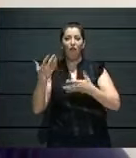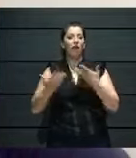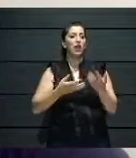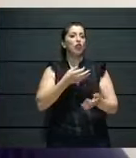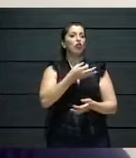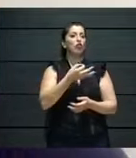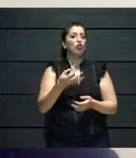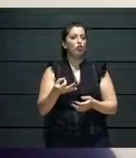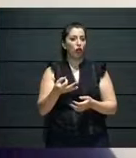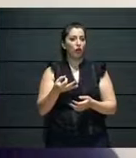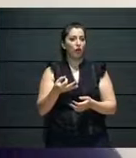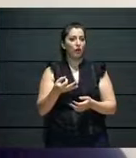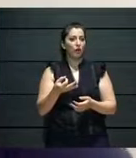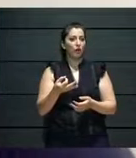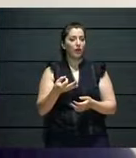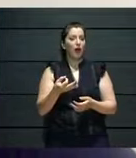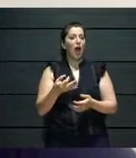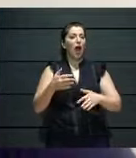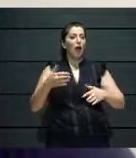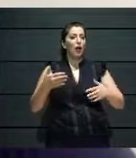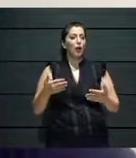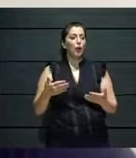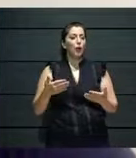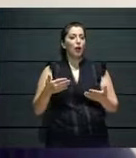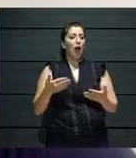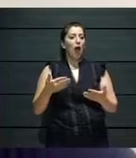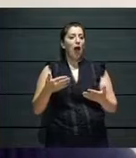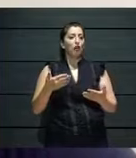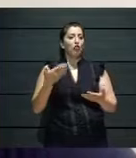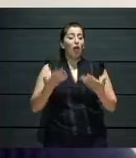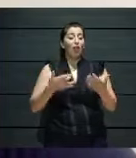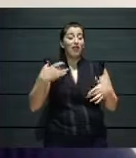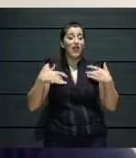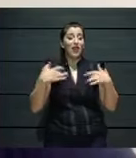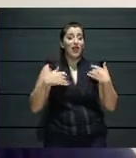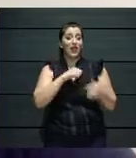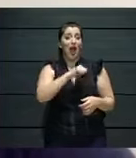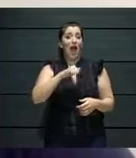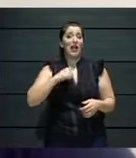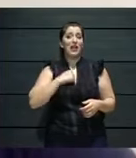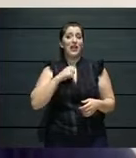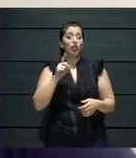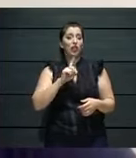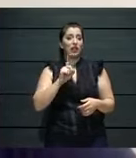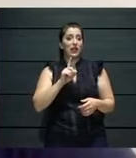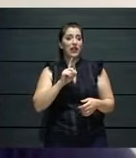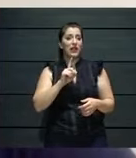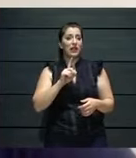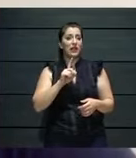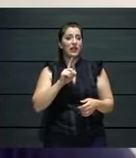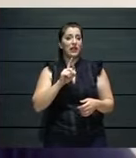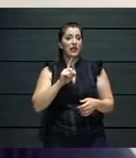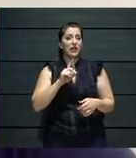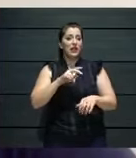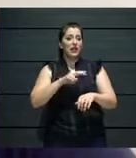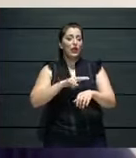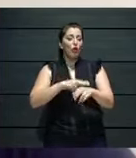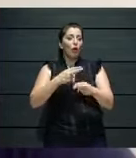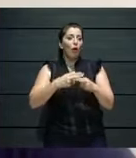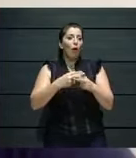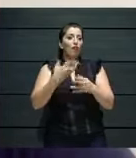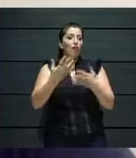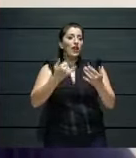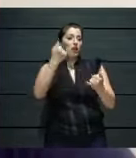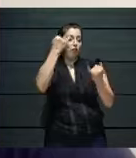the most interesting thing I found is that you can have a life feeling online. That you can be online and experience the